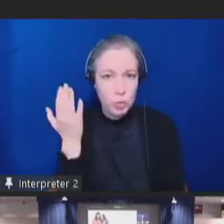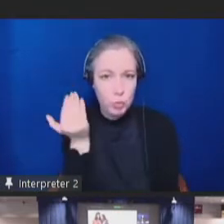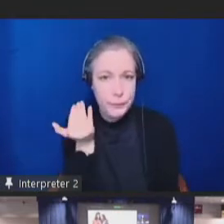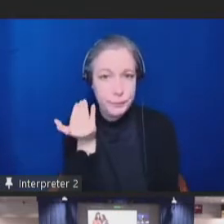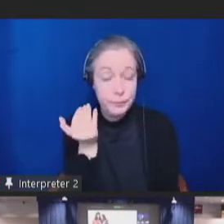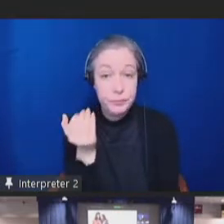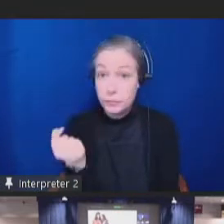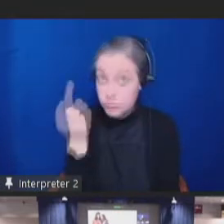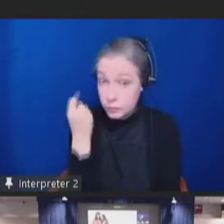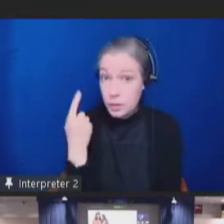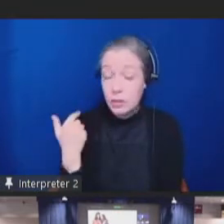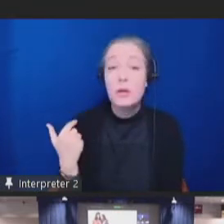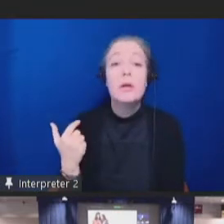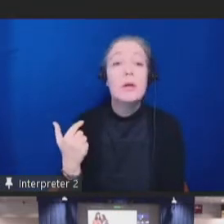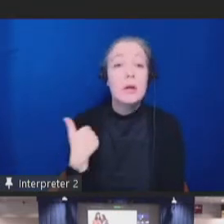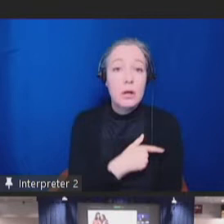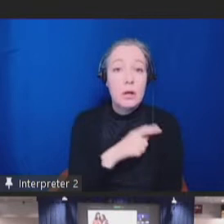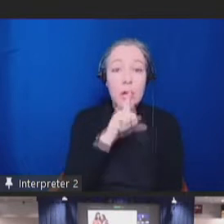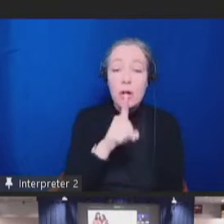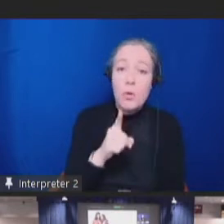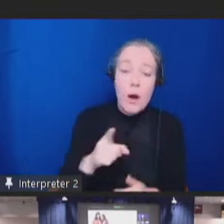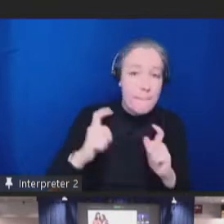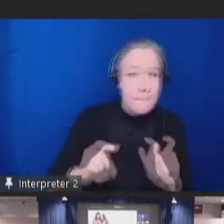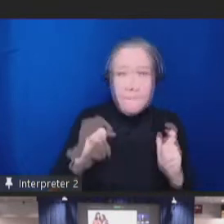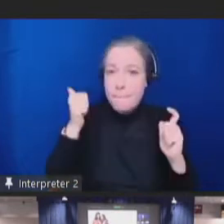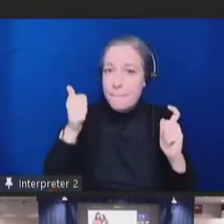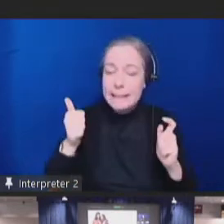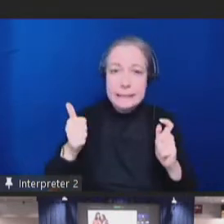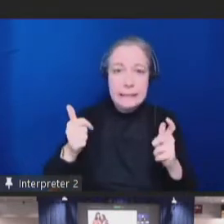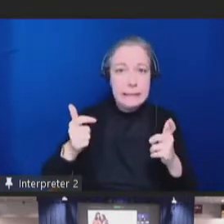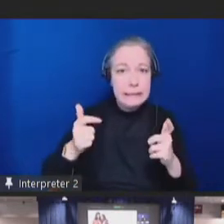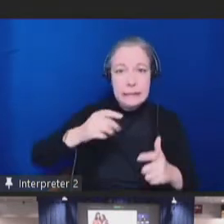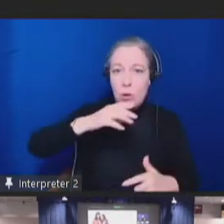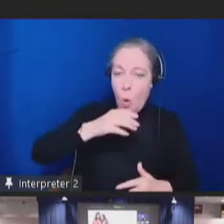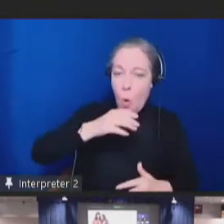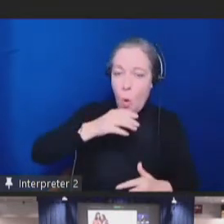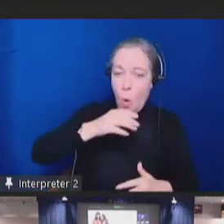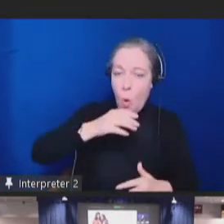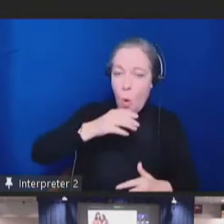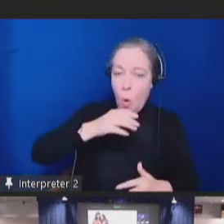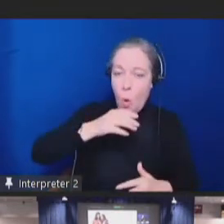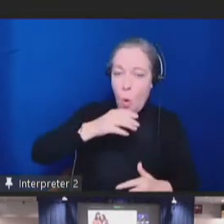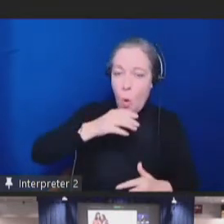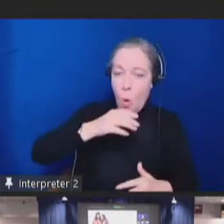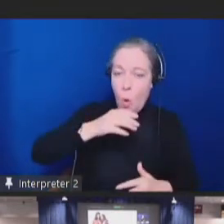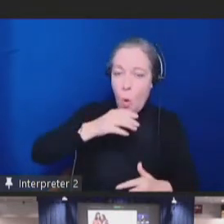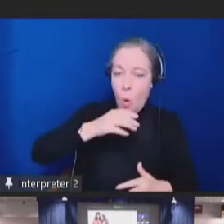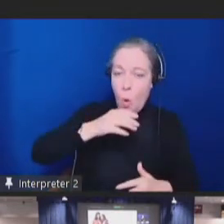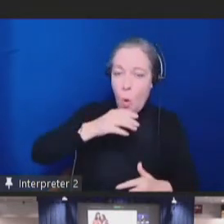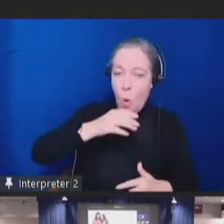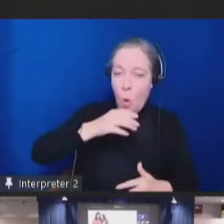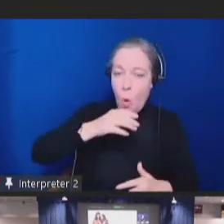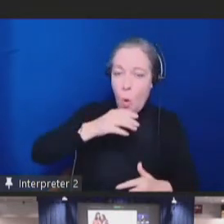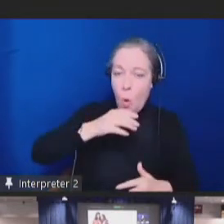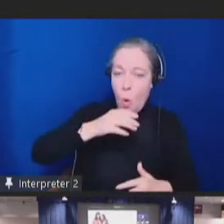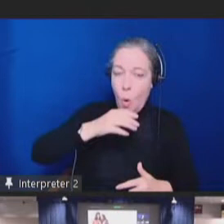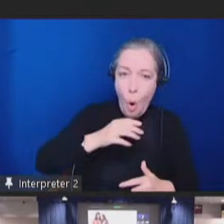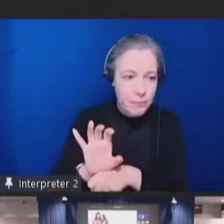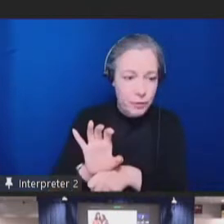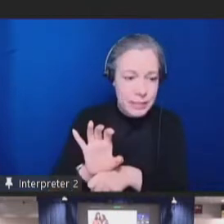Society is the largest and oldest grassroots organization serving the autism community since 1965.